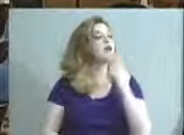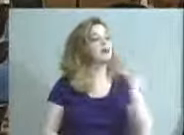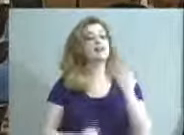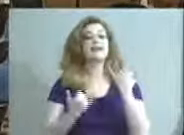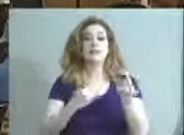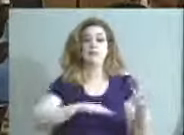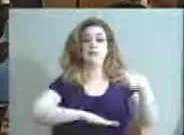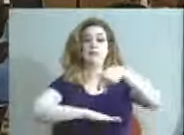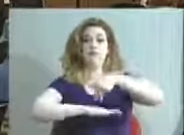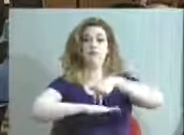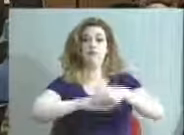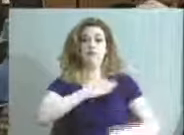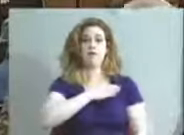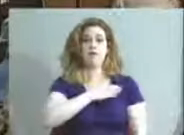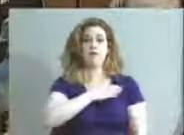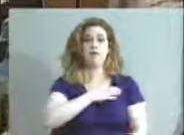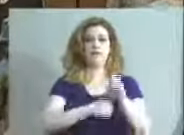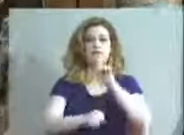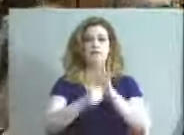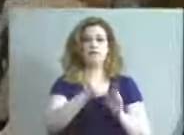please rise for the Pledge of Allegiance